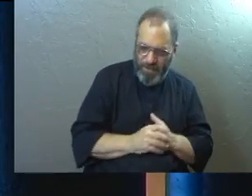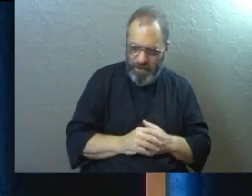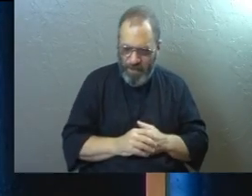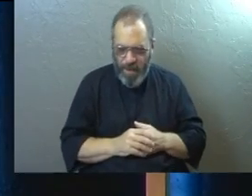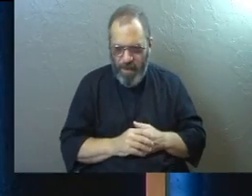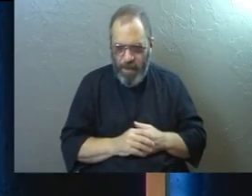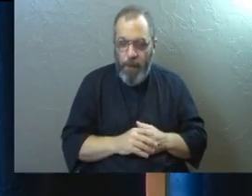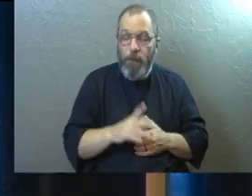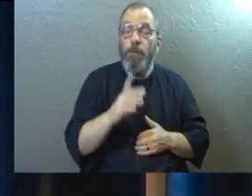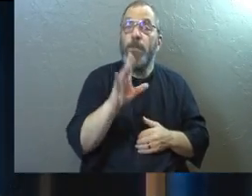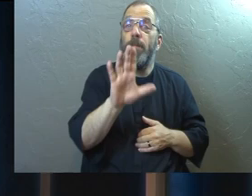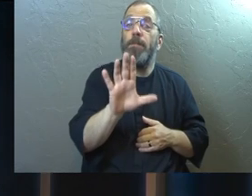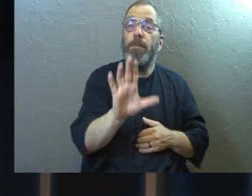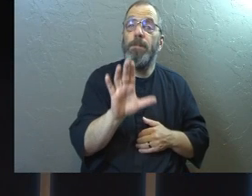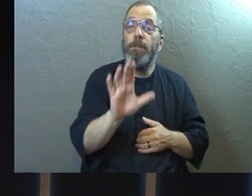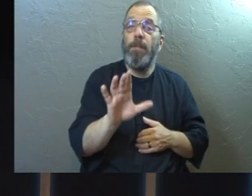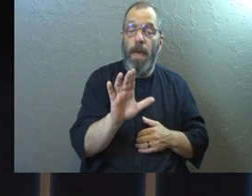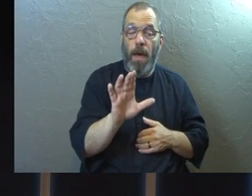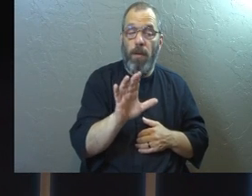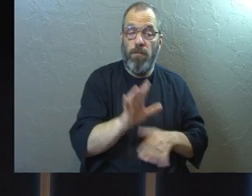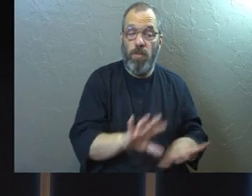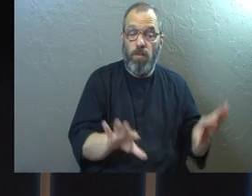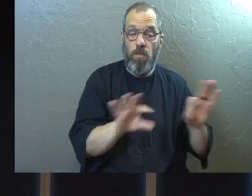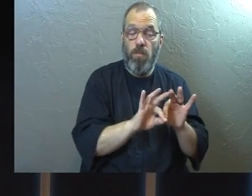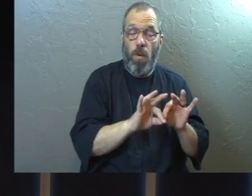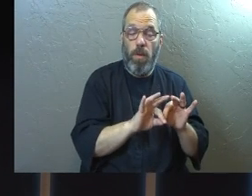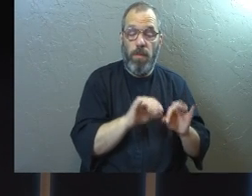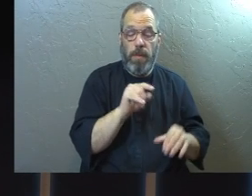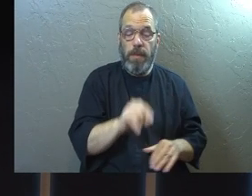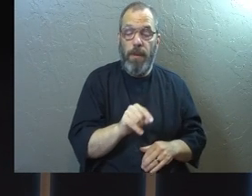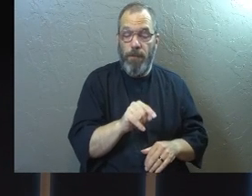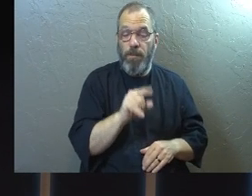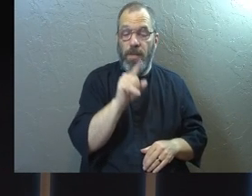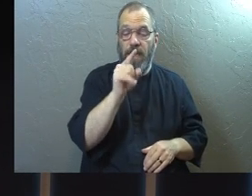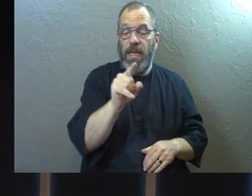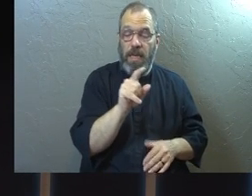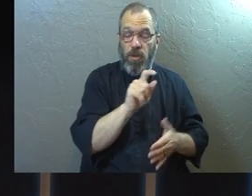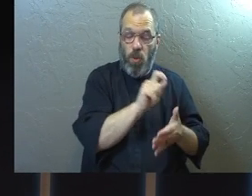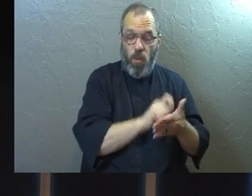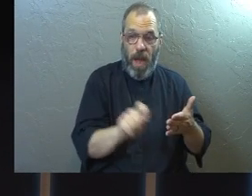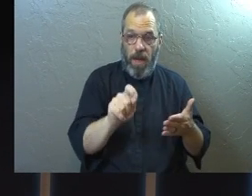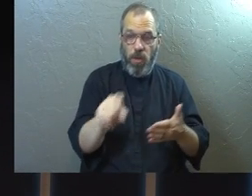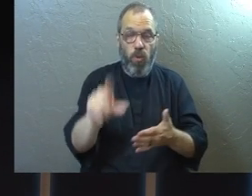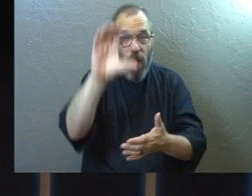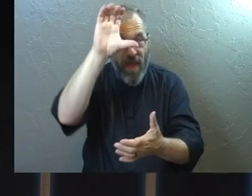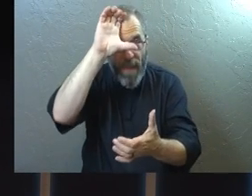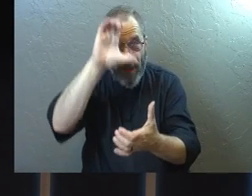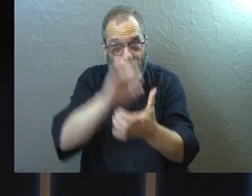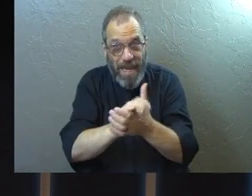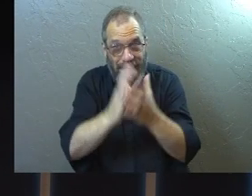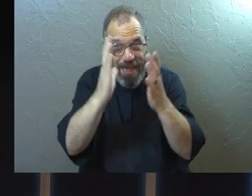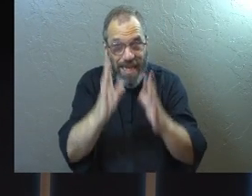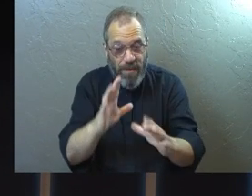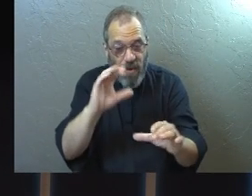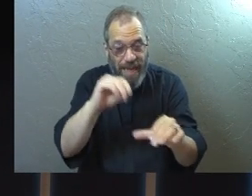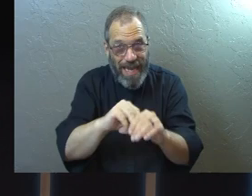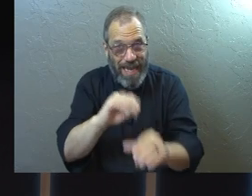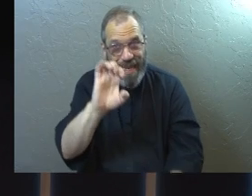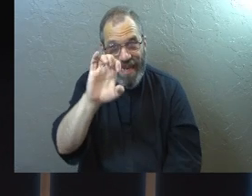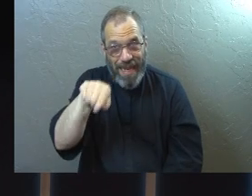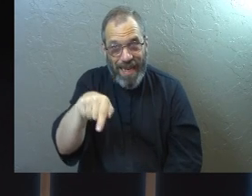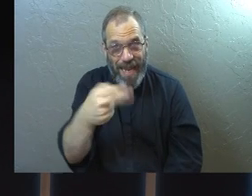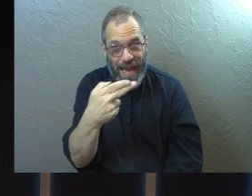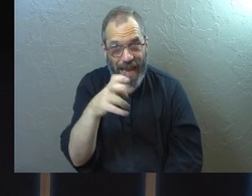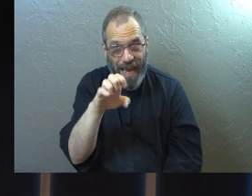And he says something there that's very, very important for us. He says that he is writing to the believers who are in Ephesus.